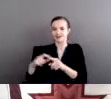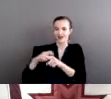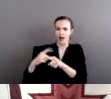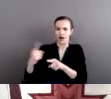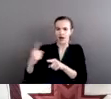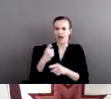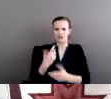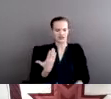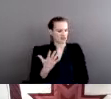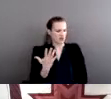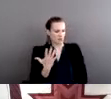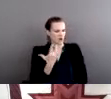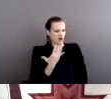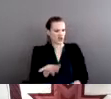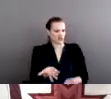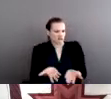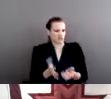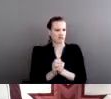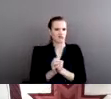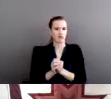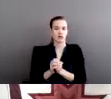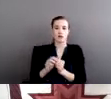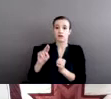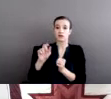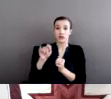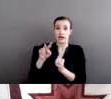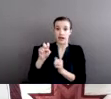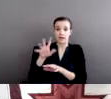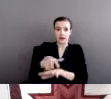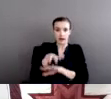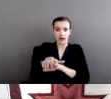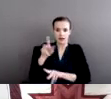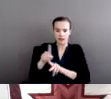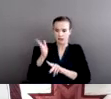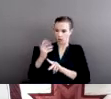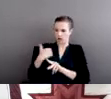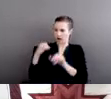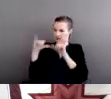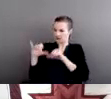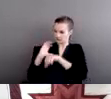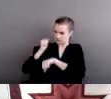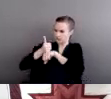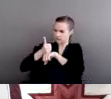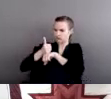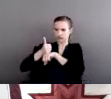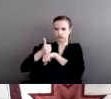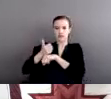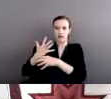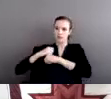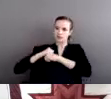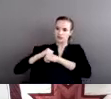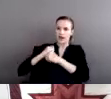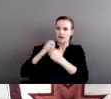Why is it that native people who once had systems that were protective of victims to